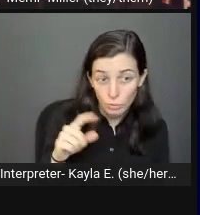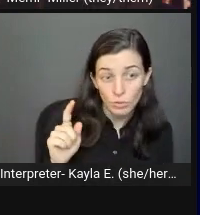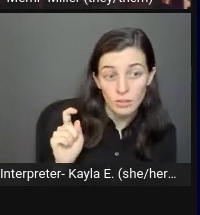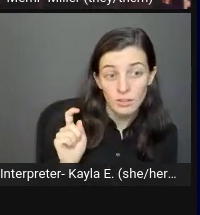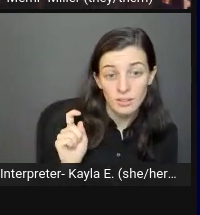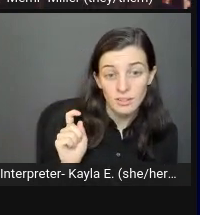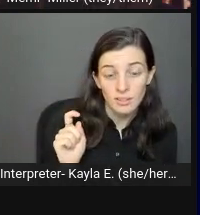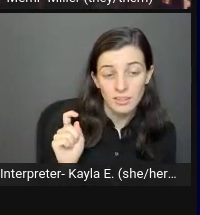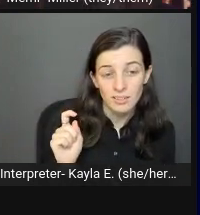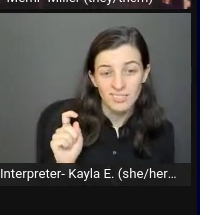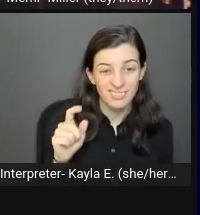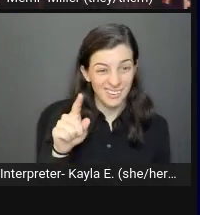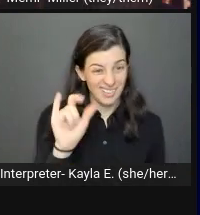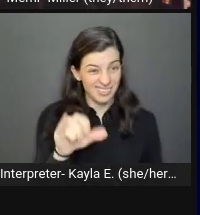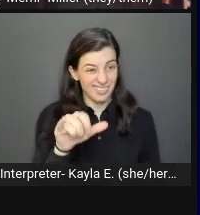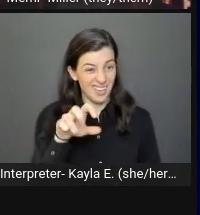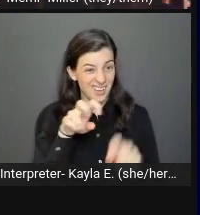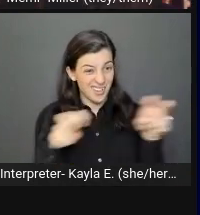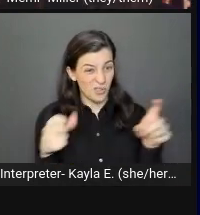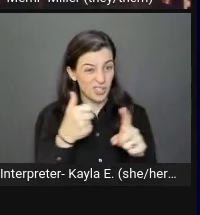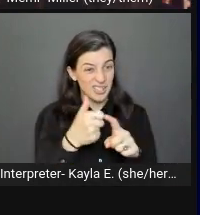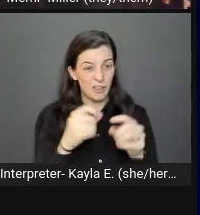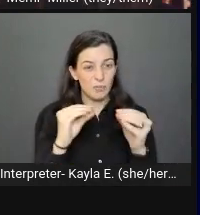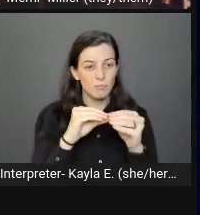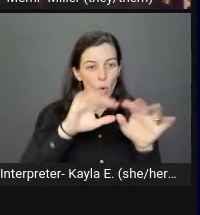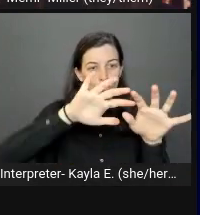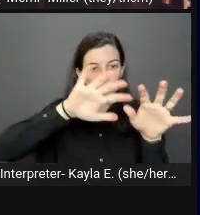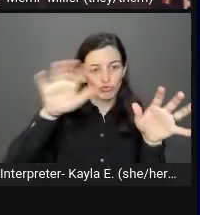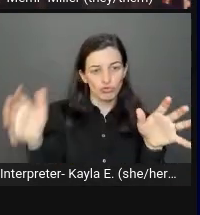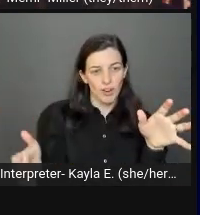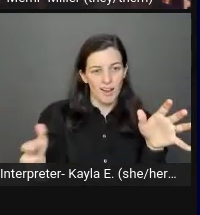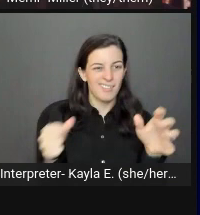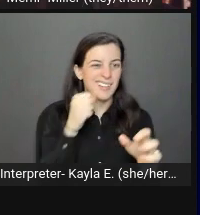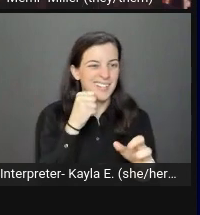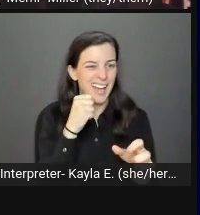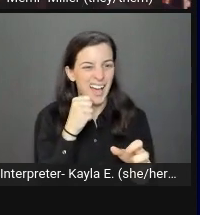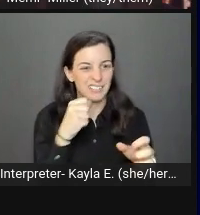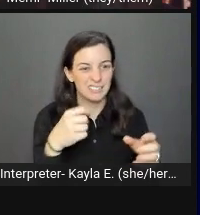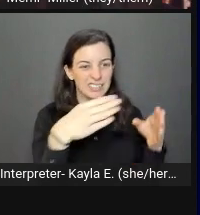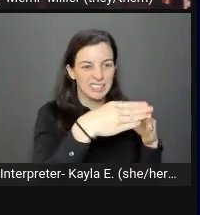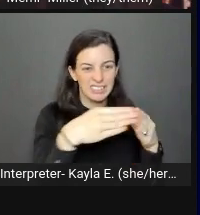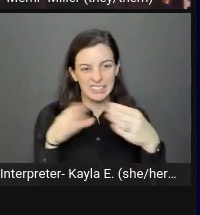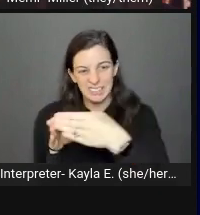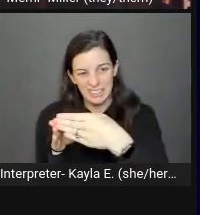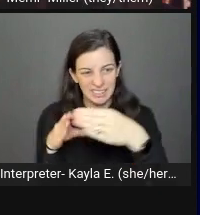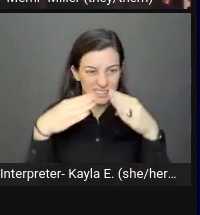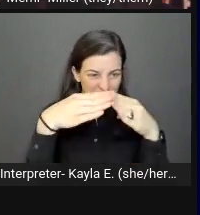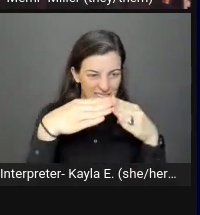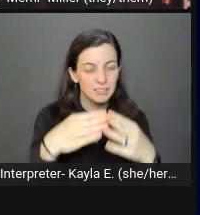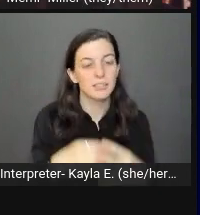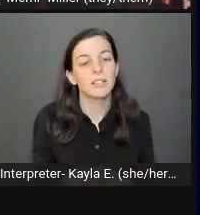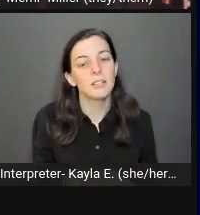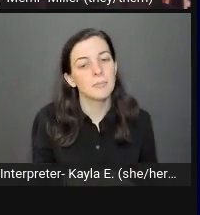curvy and traditional. These are examples of things we can immediately deduce visually that we take for granted.